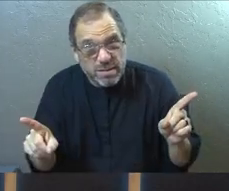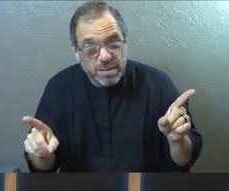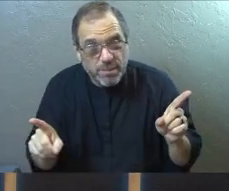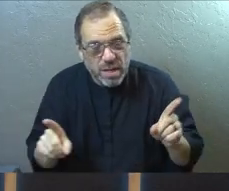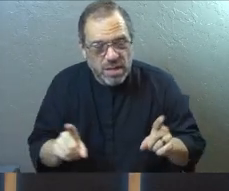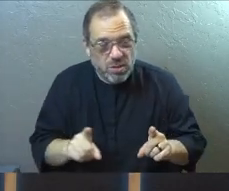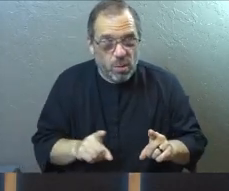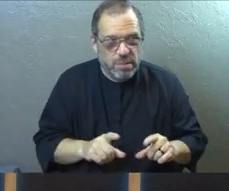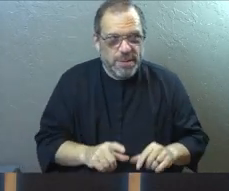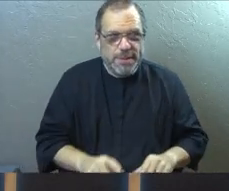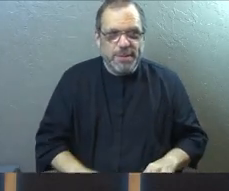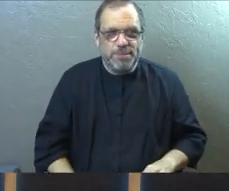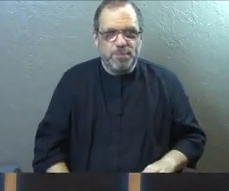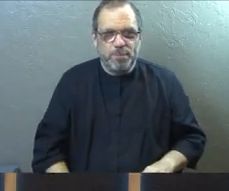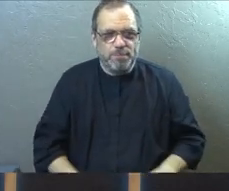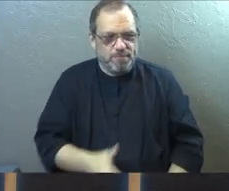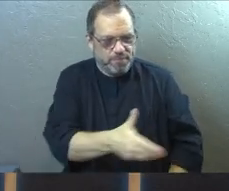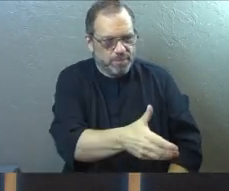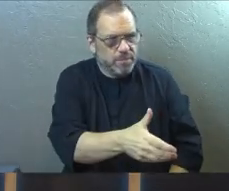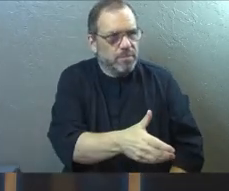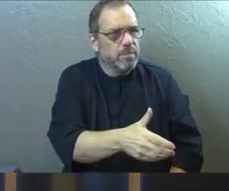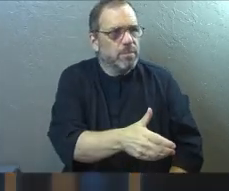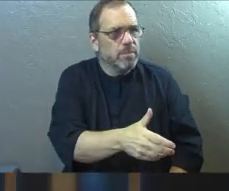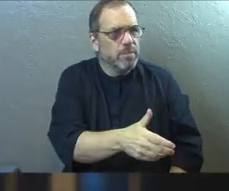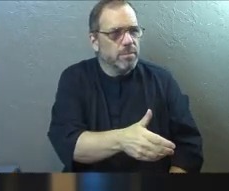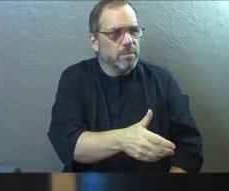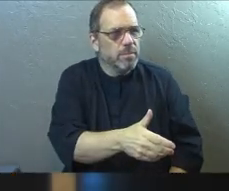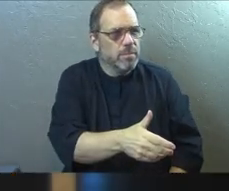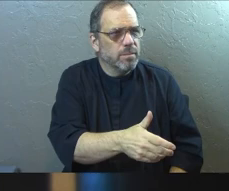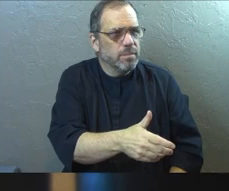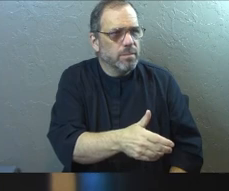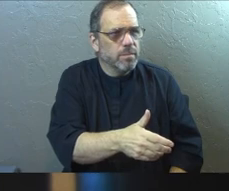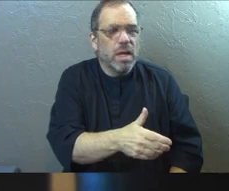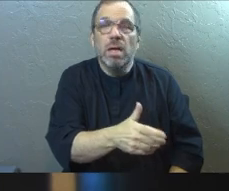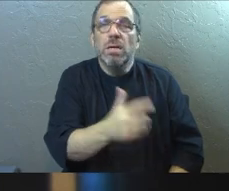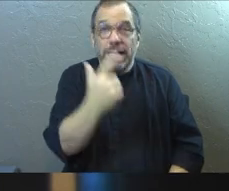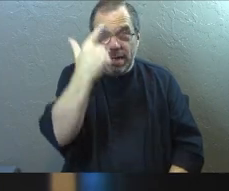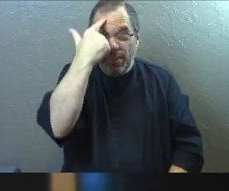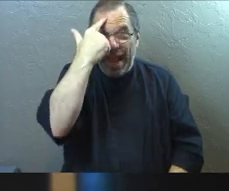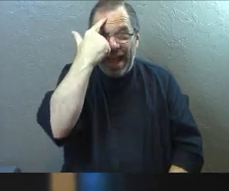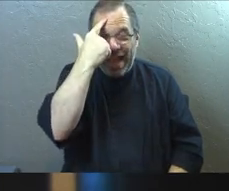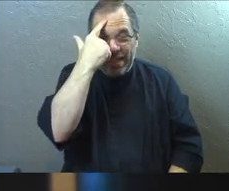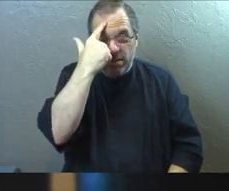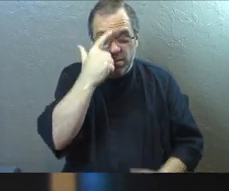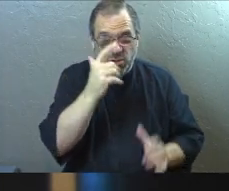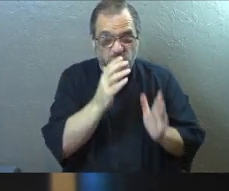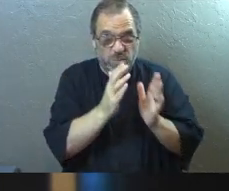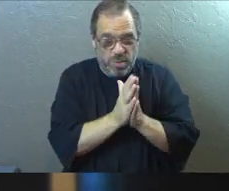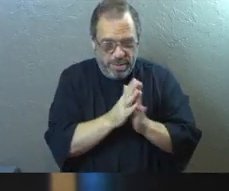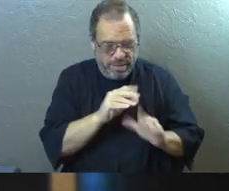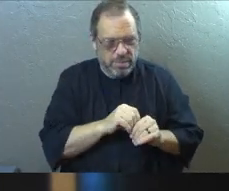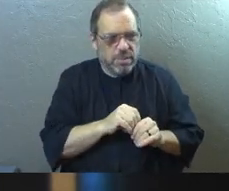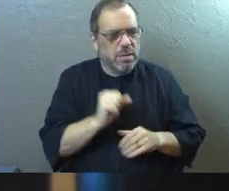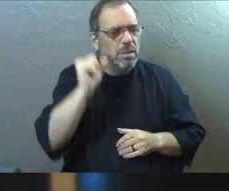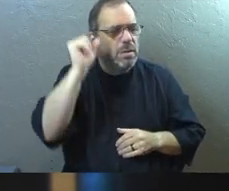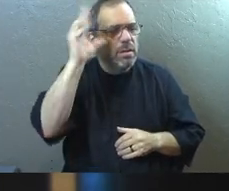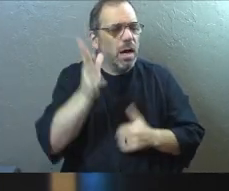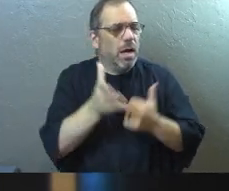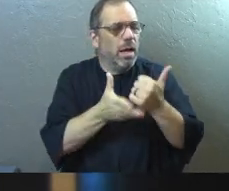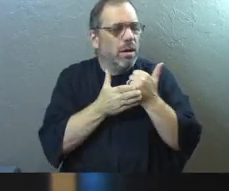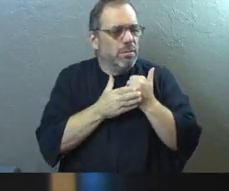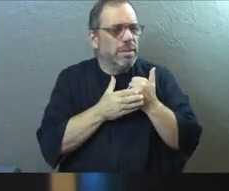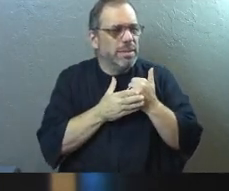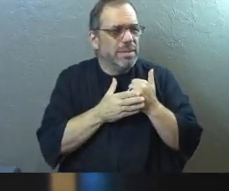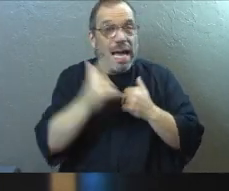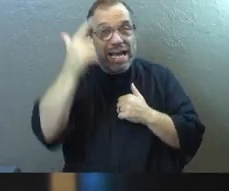And so there she is. And she says, she prayed silently to herself, God, you've got to get me through